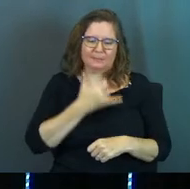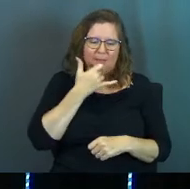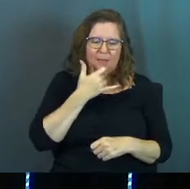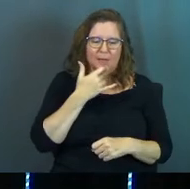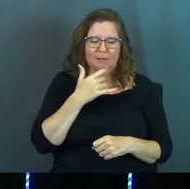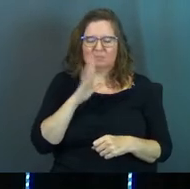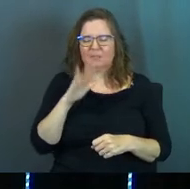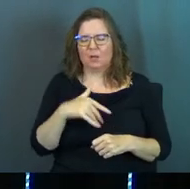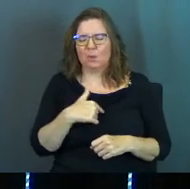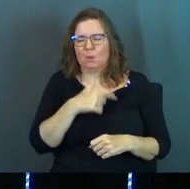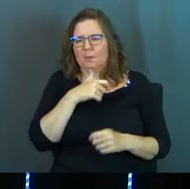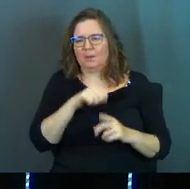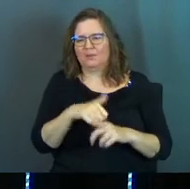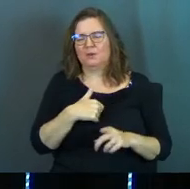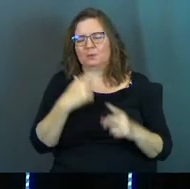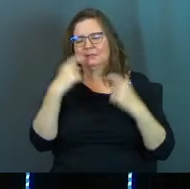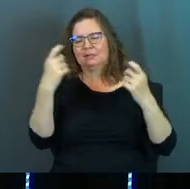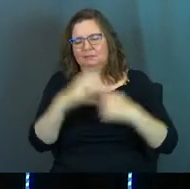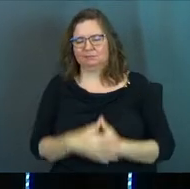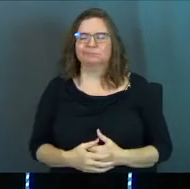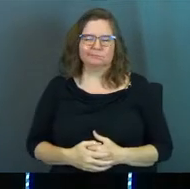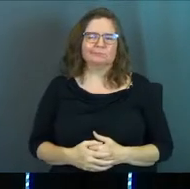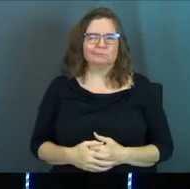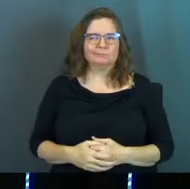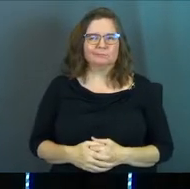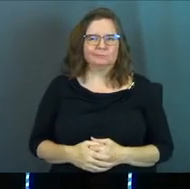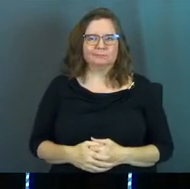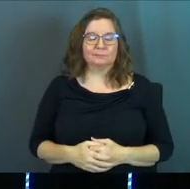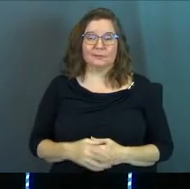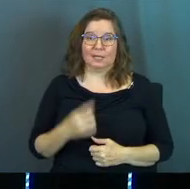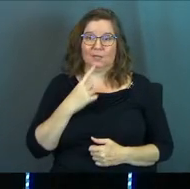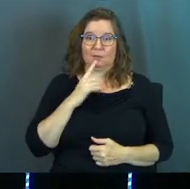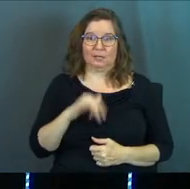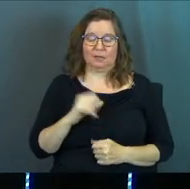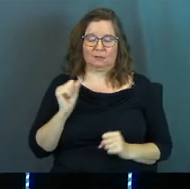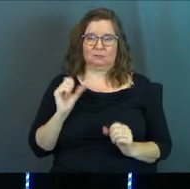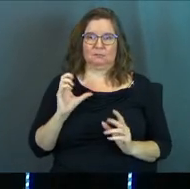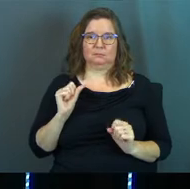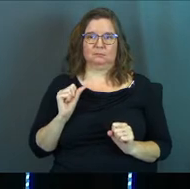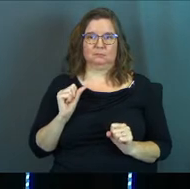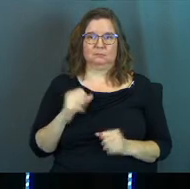mistake. He's like, no, who am I fooling? It was sin. And he'd say that.